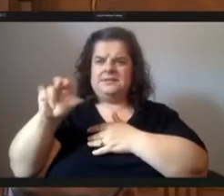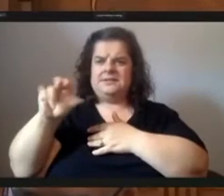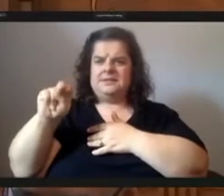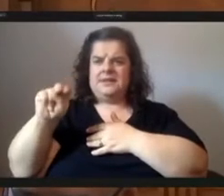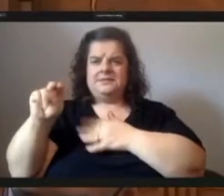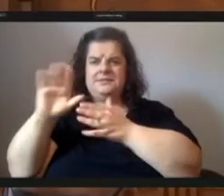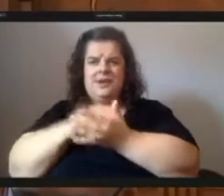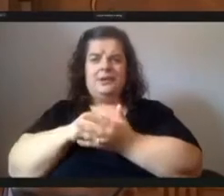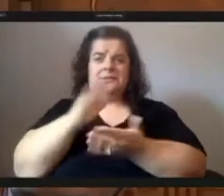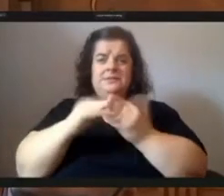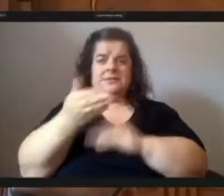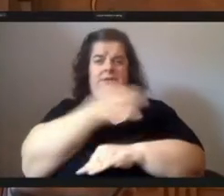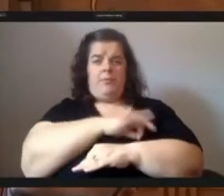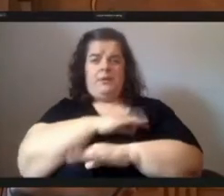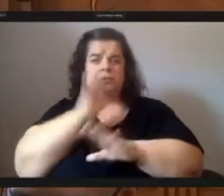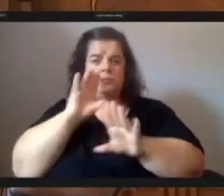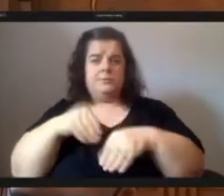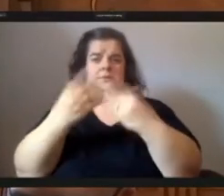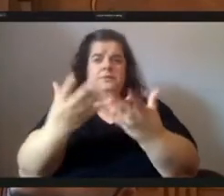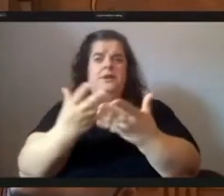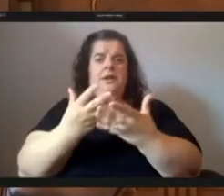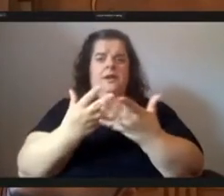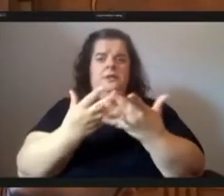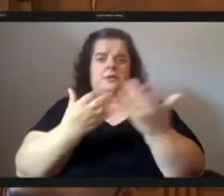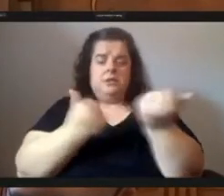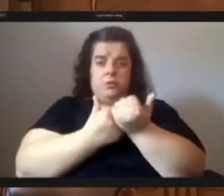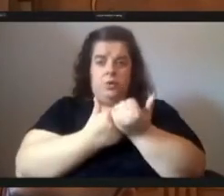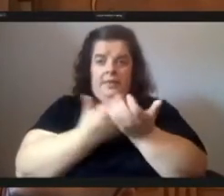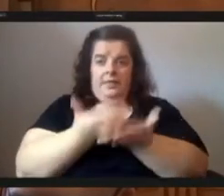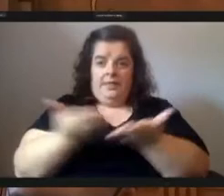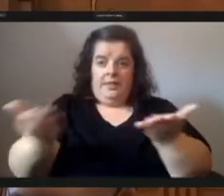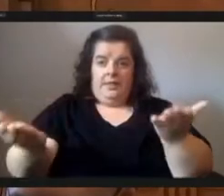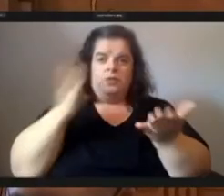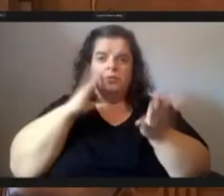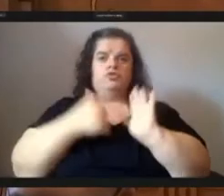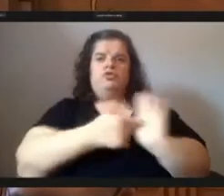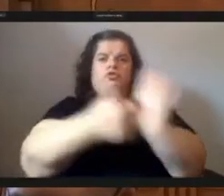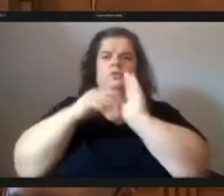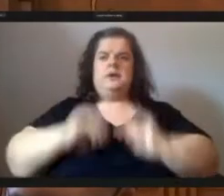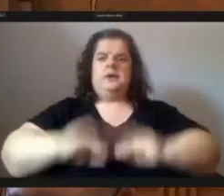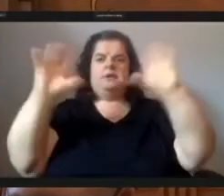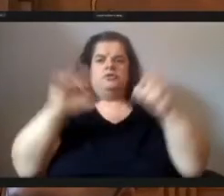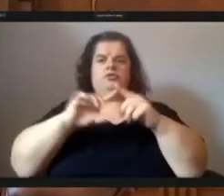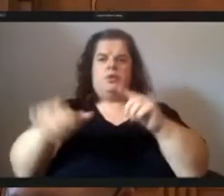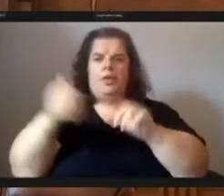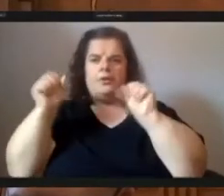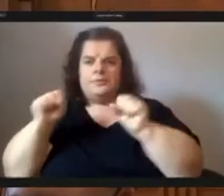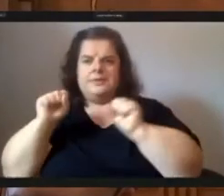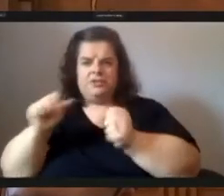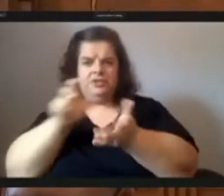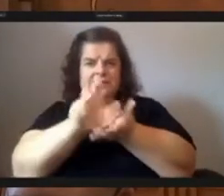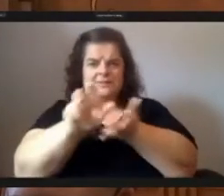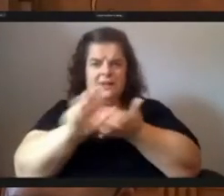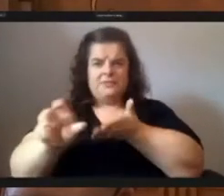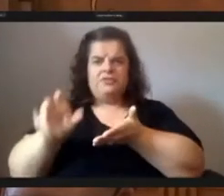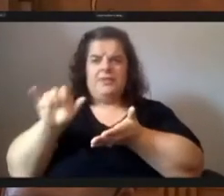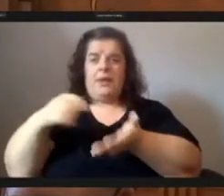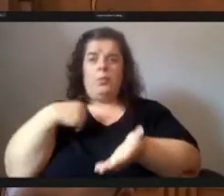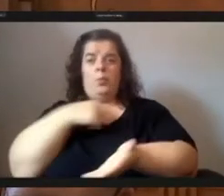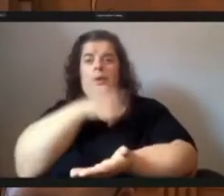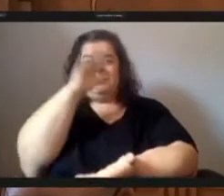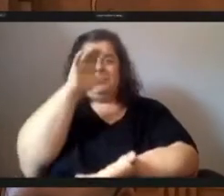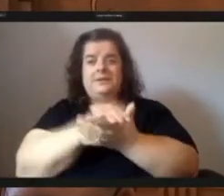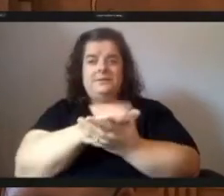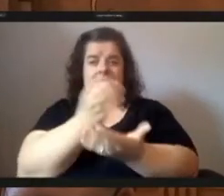much needed material support it will show loud and clear to other potential investors that we believe that economic